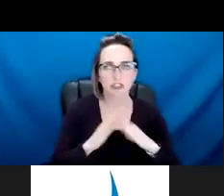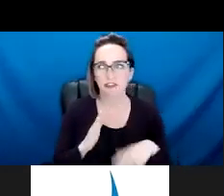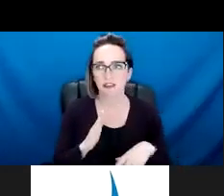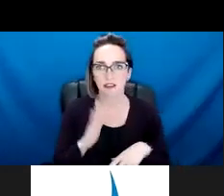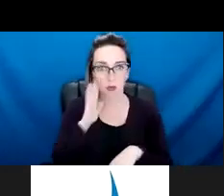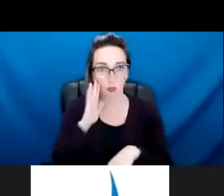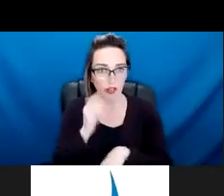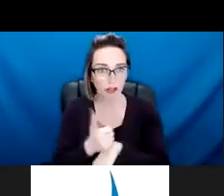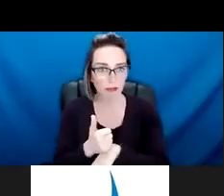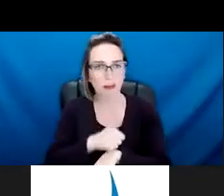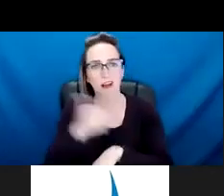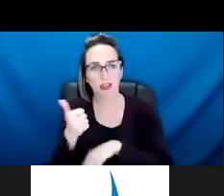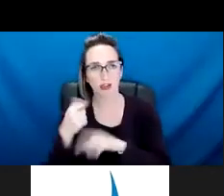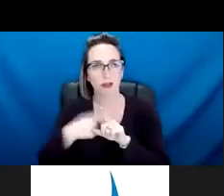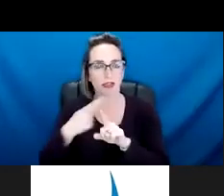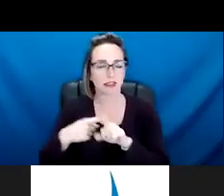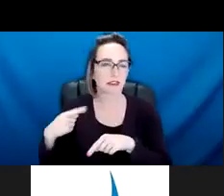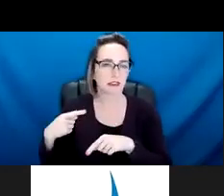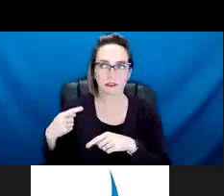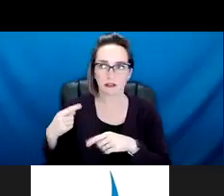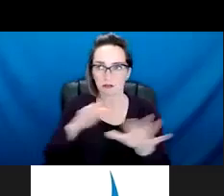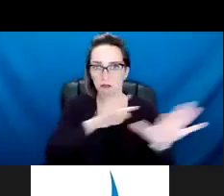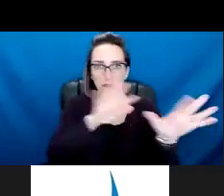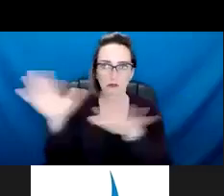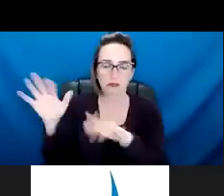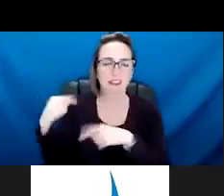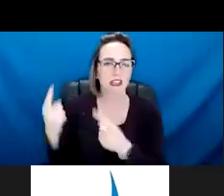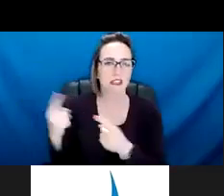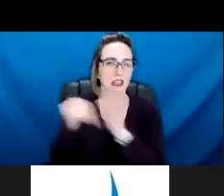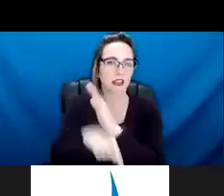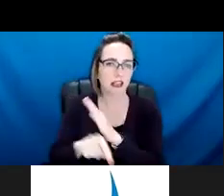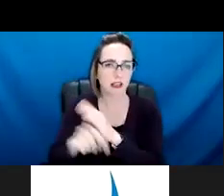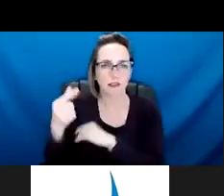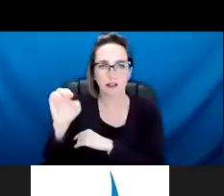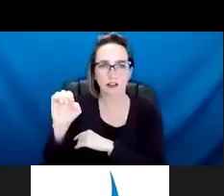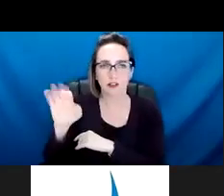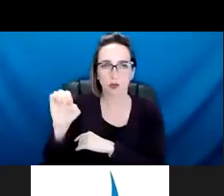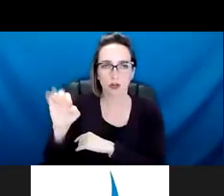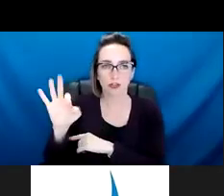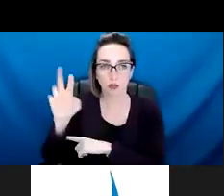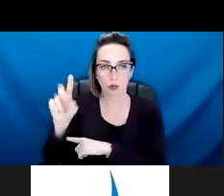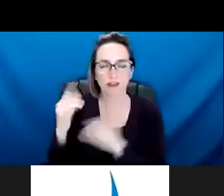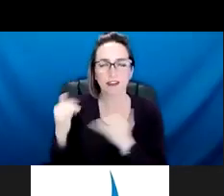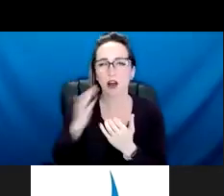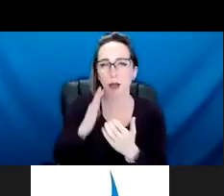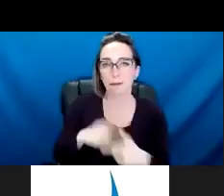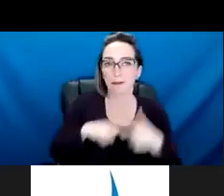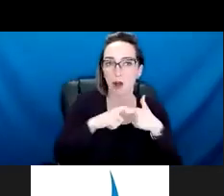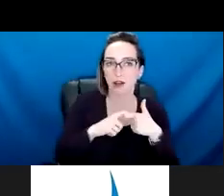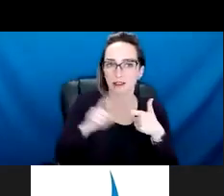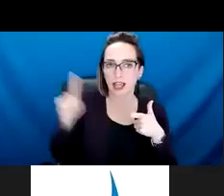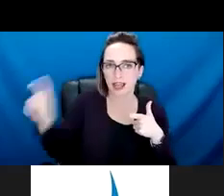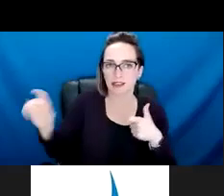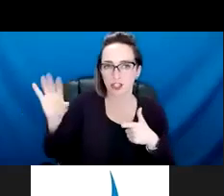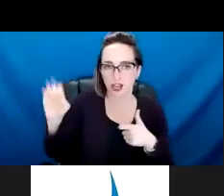in the months since the killing of George Floyd. And so at this point, I'm going to pause and ask Cheyenne to jump in and talk a little bit more